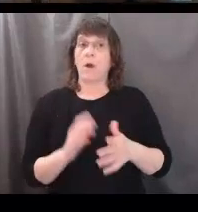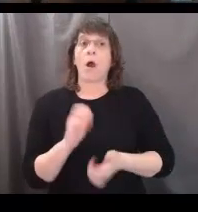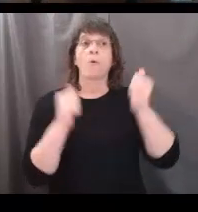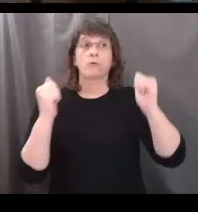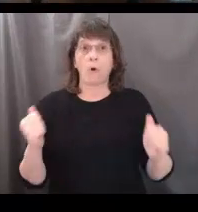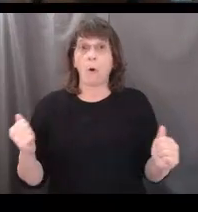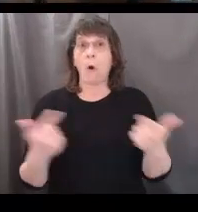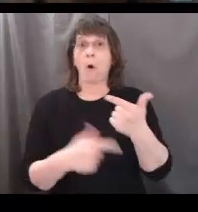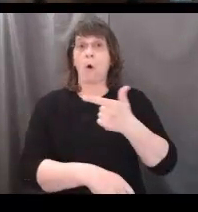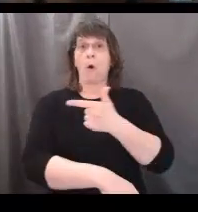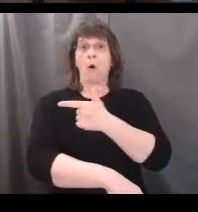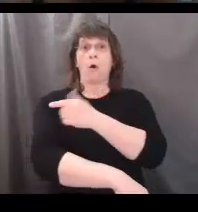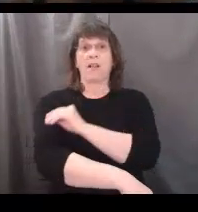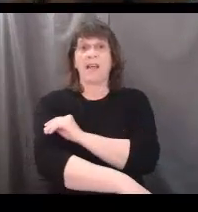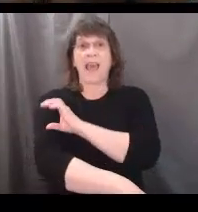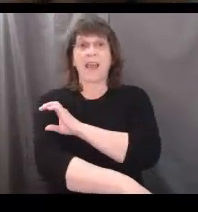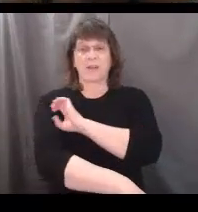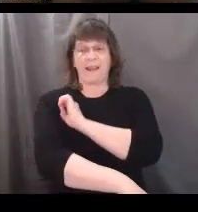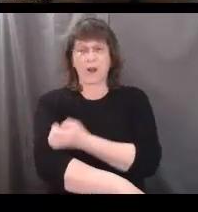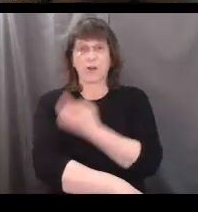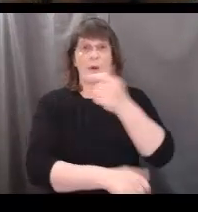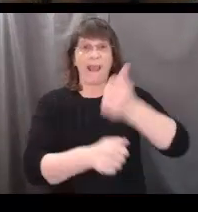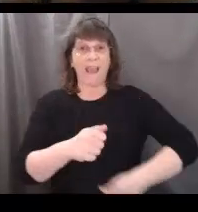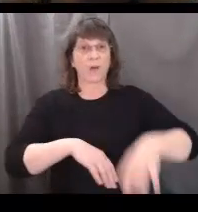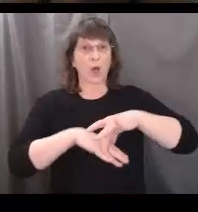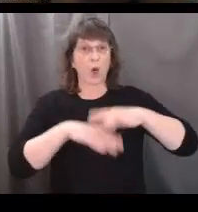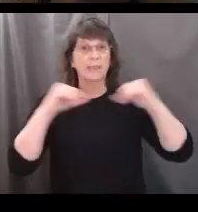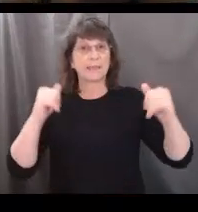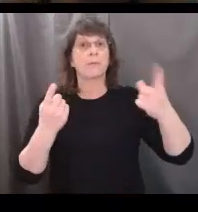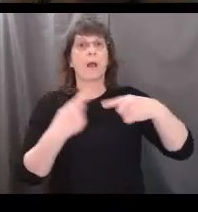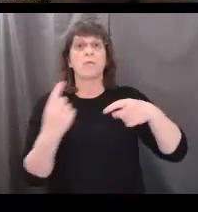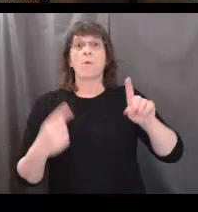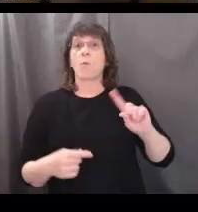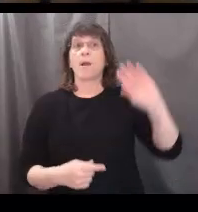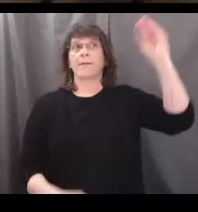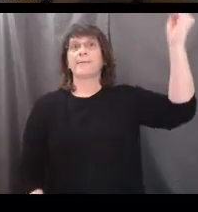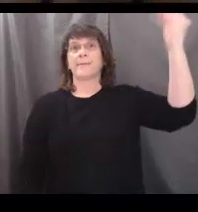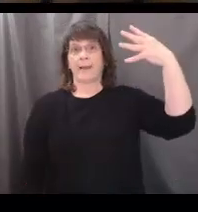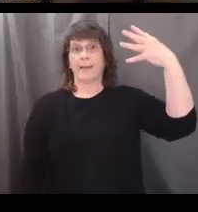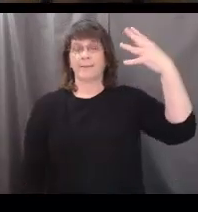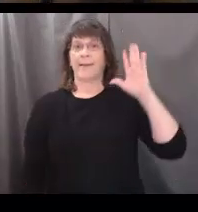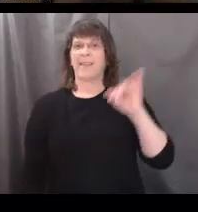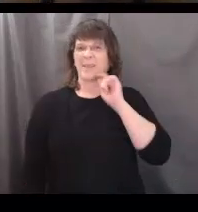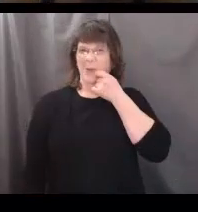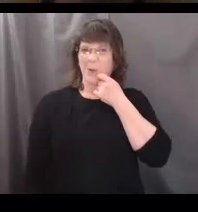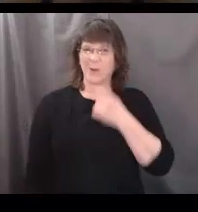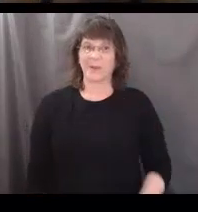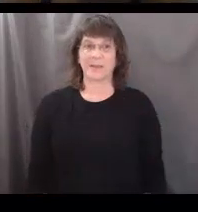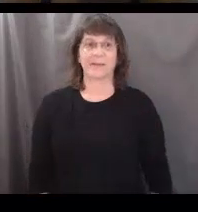all energy for every Earth system comes from the sun. That's pretty cool.